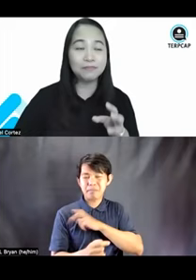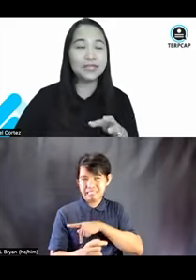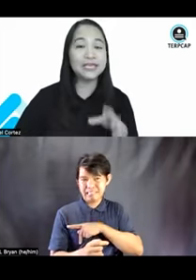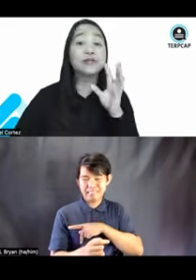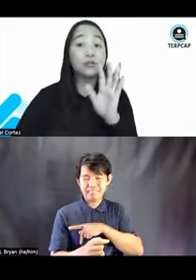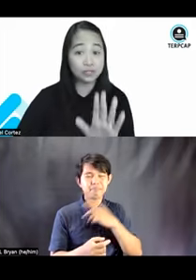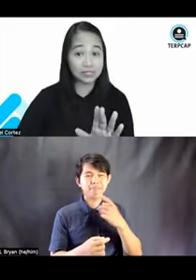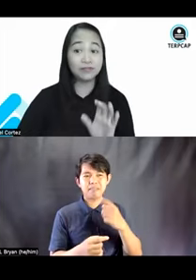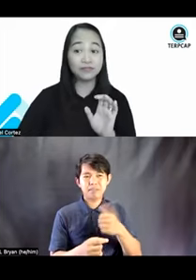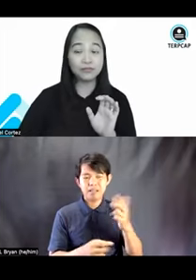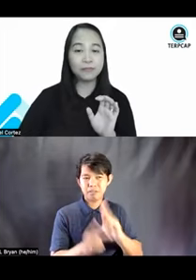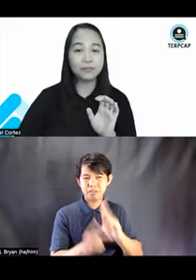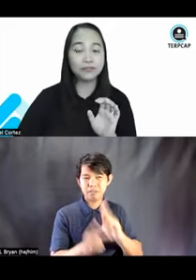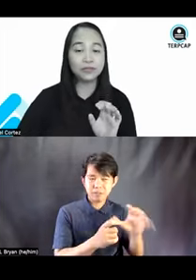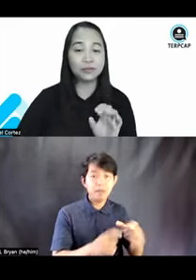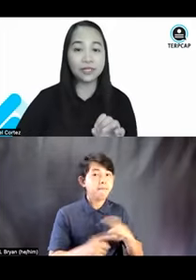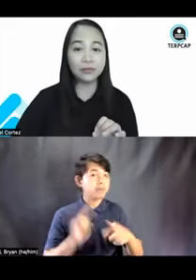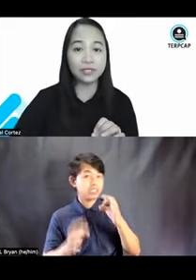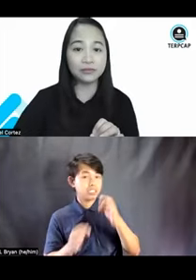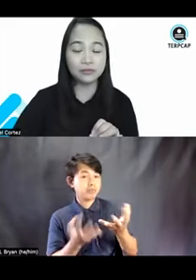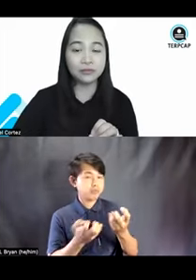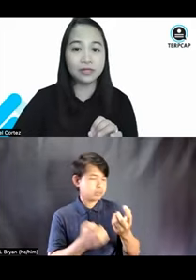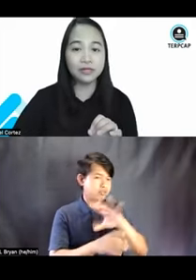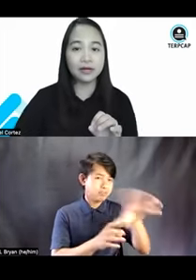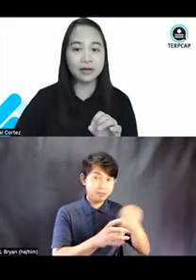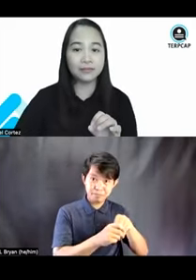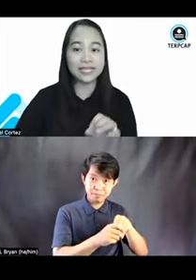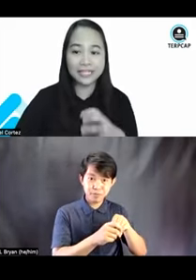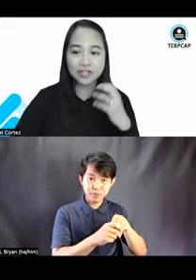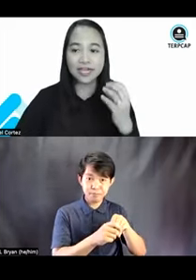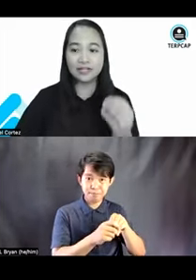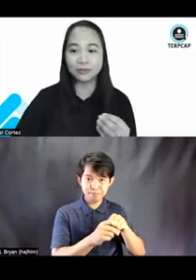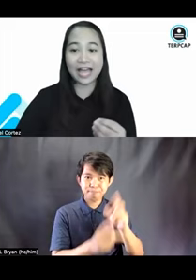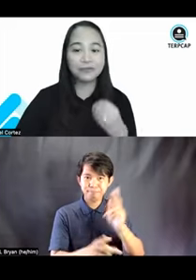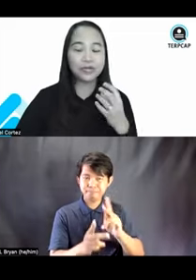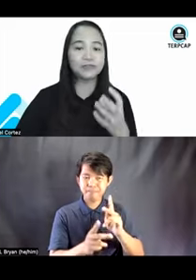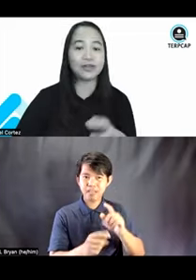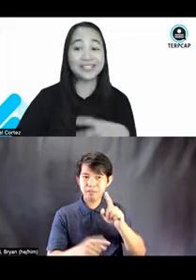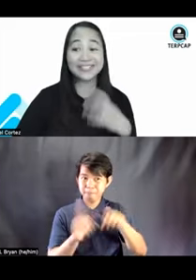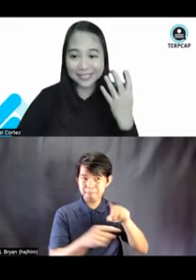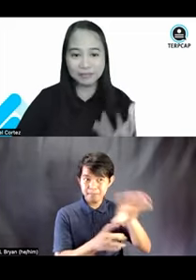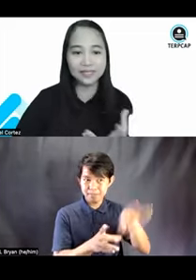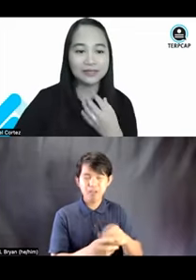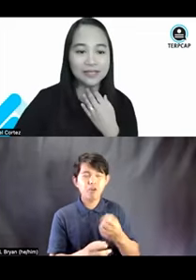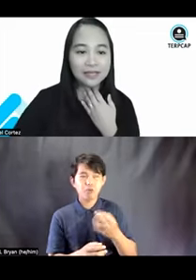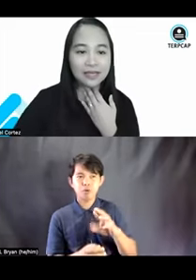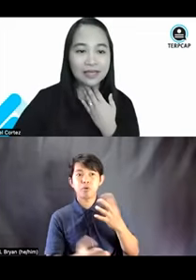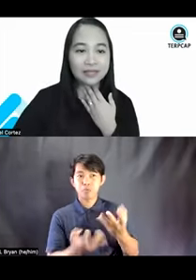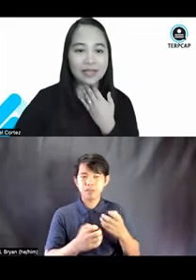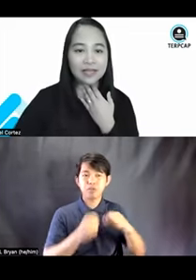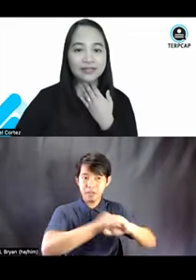be inclusive, if we truly want to initiate or advocate for accessibility,